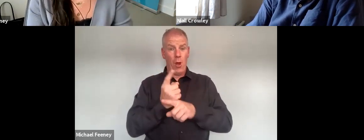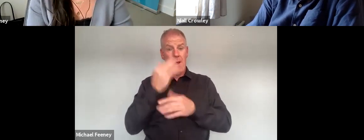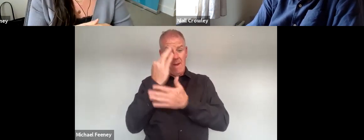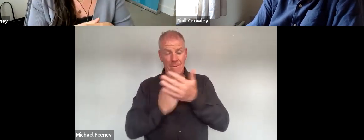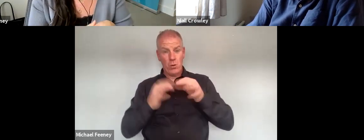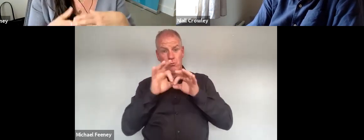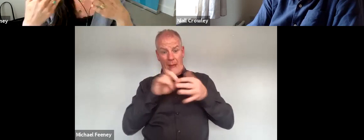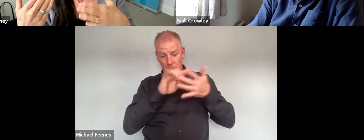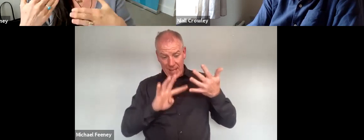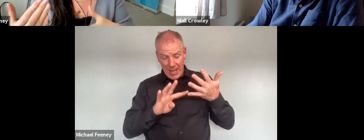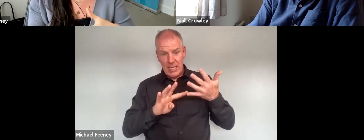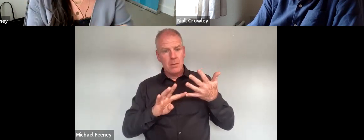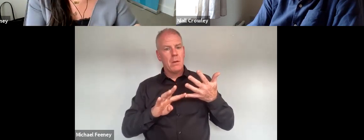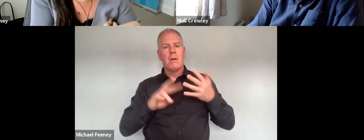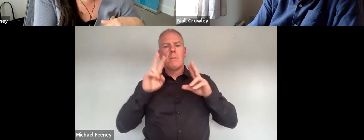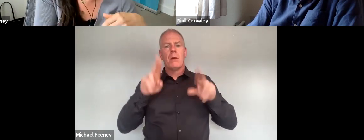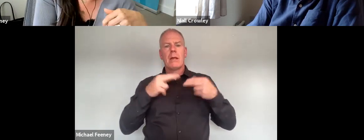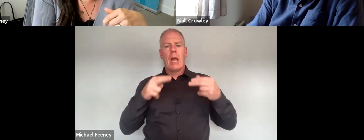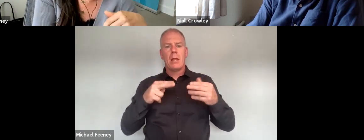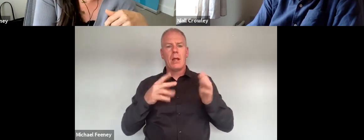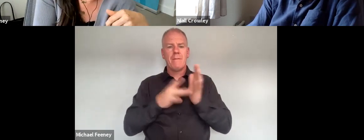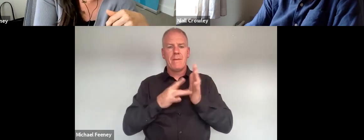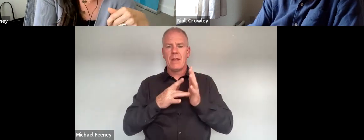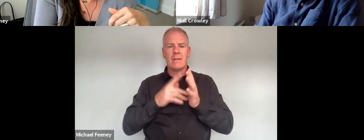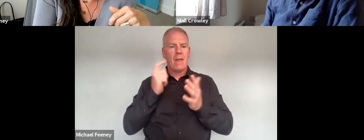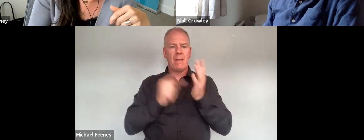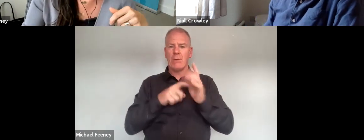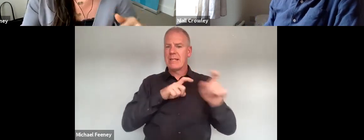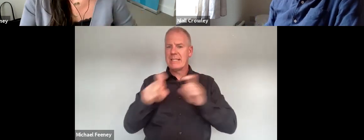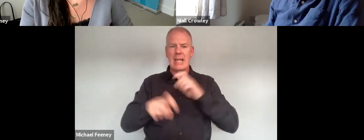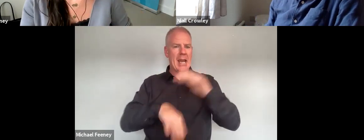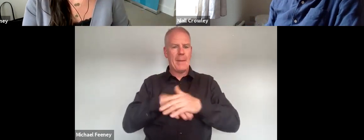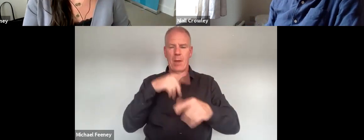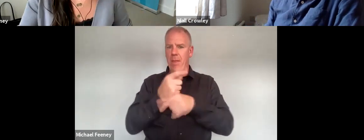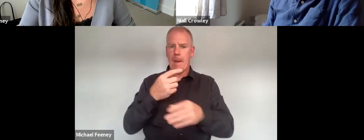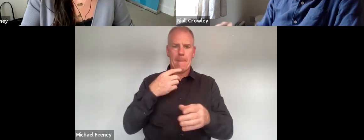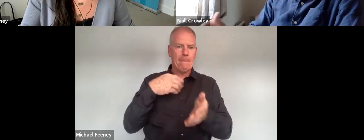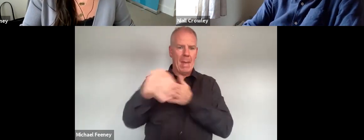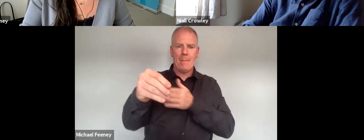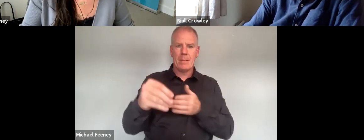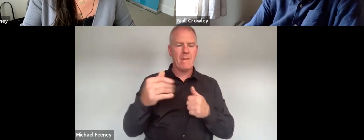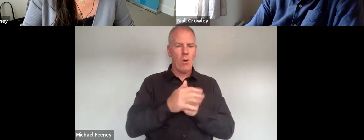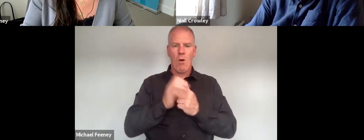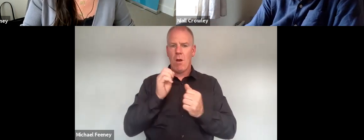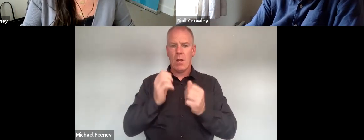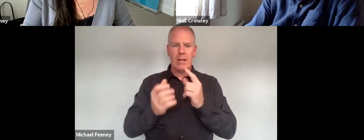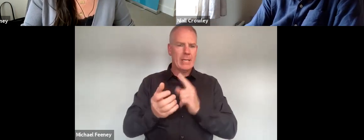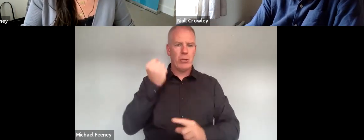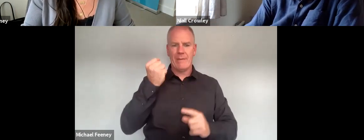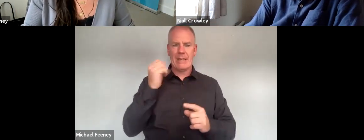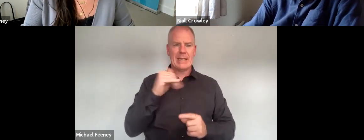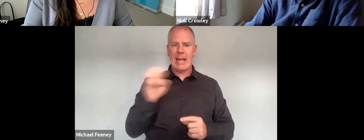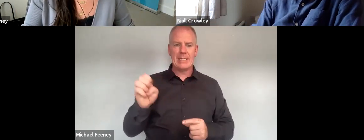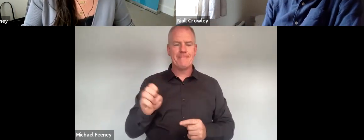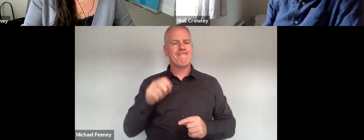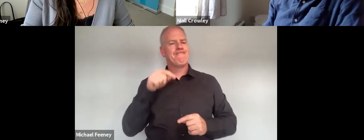found on several grounds but unfortunately that cap of 15,000 still applies and that needs to be addressed and that may